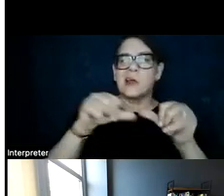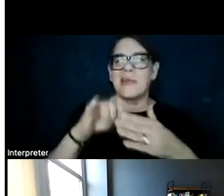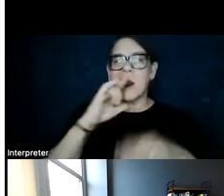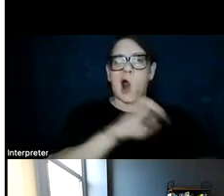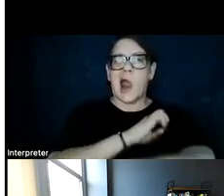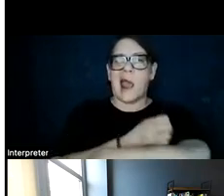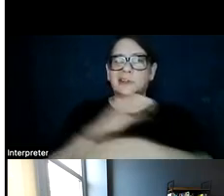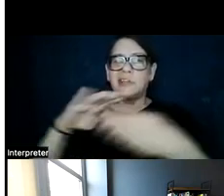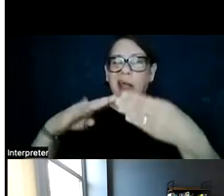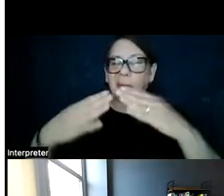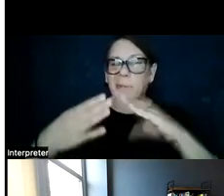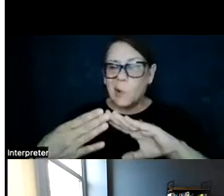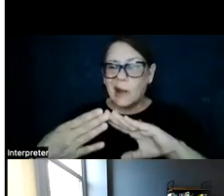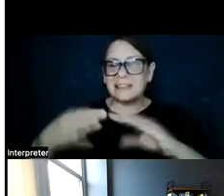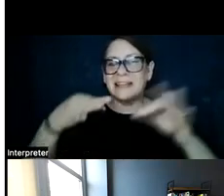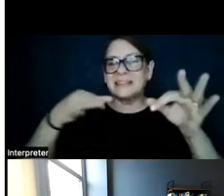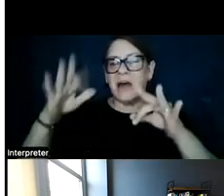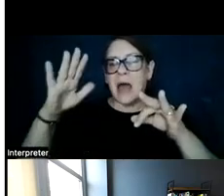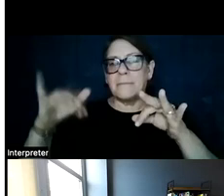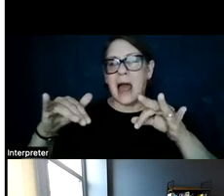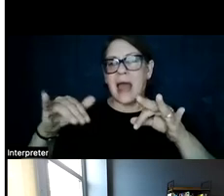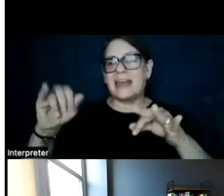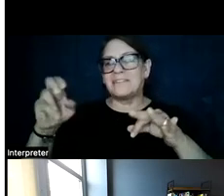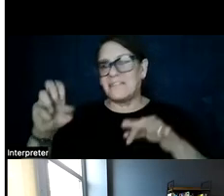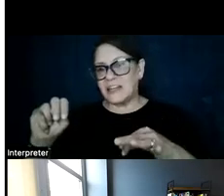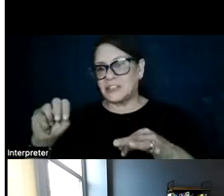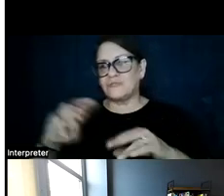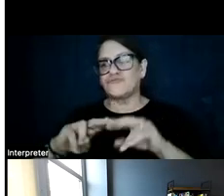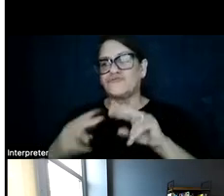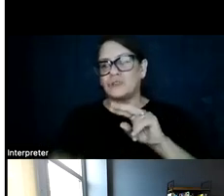communities defined by the inflation reduction act.